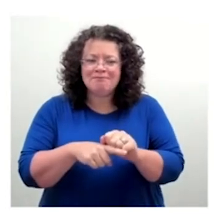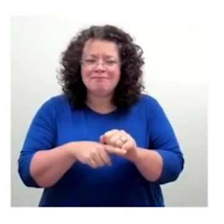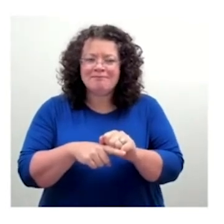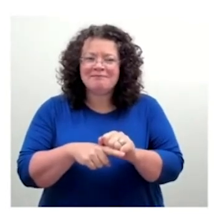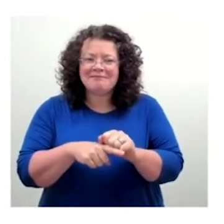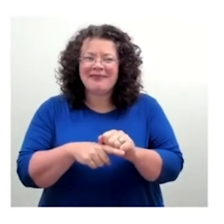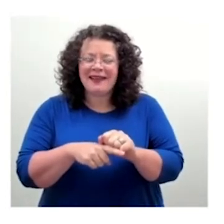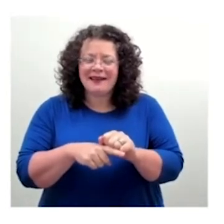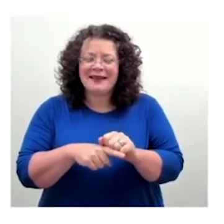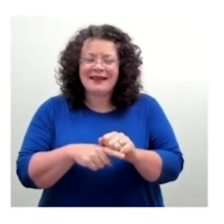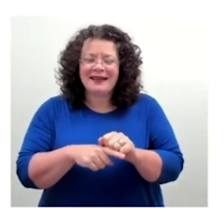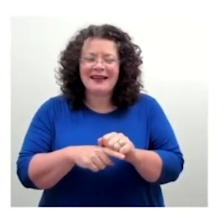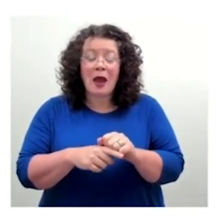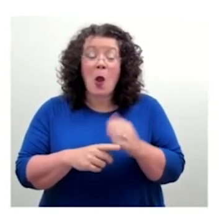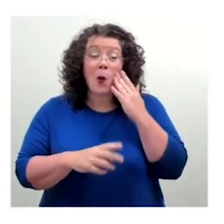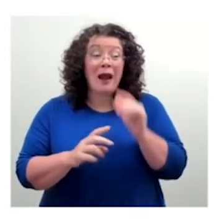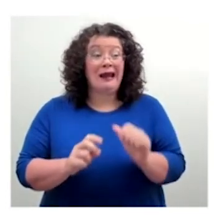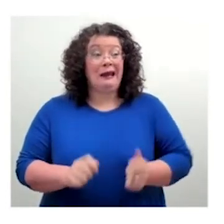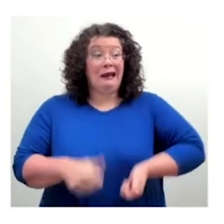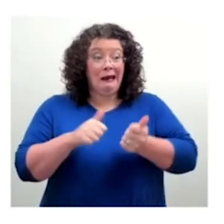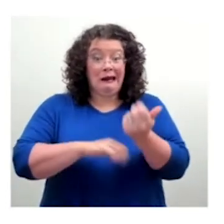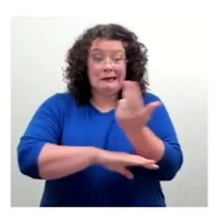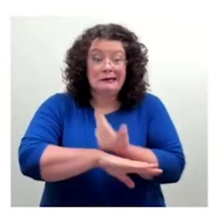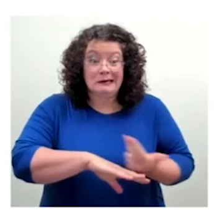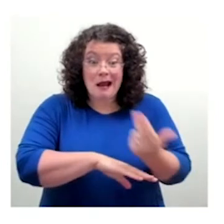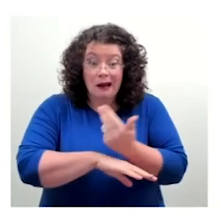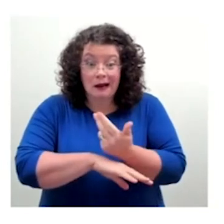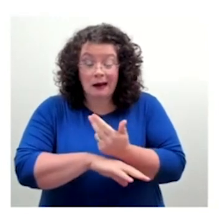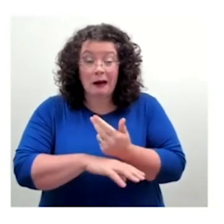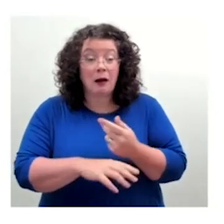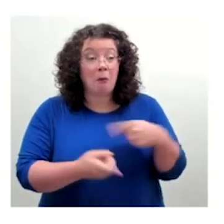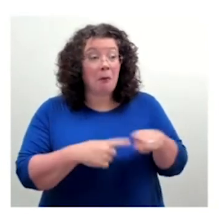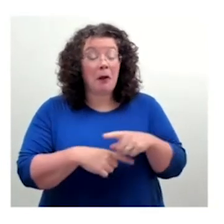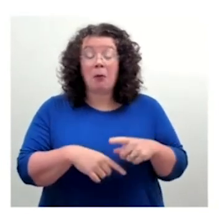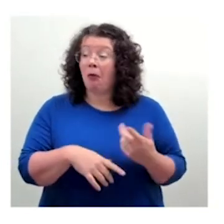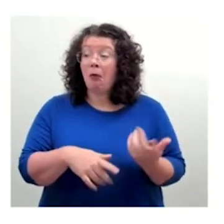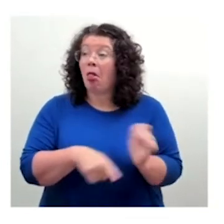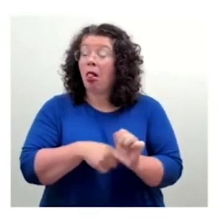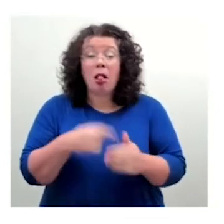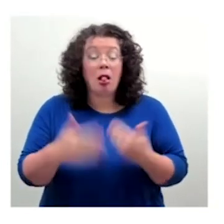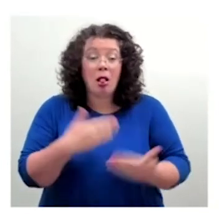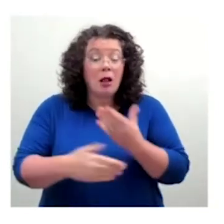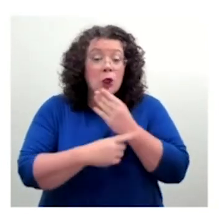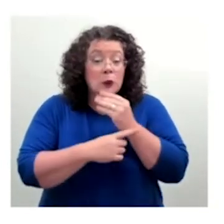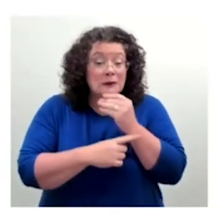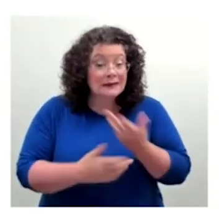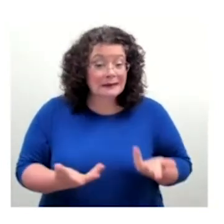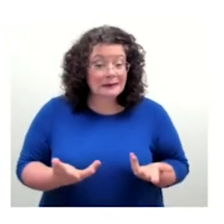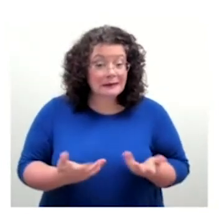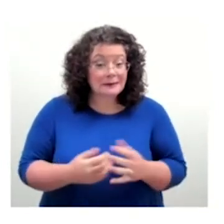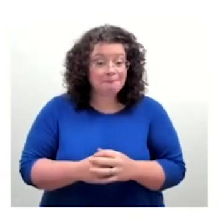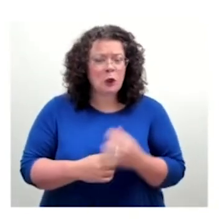So we've got about three minutes left. So I'm going to bring in some more questions from the audience. Brilliant. So